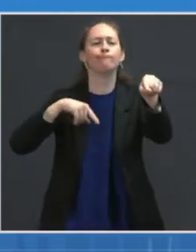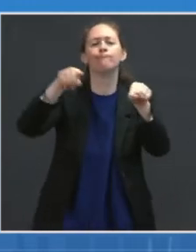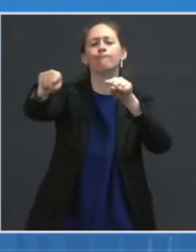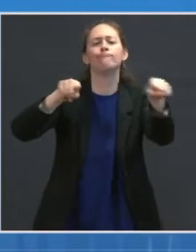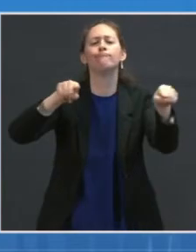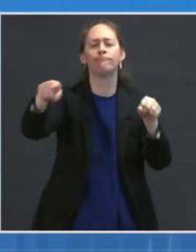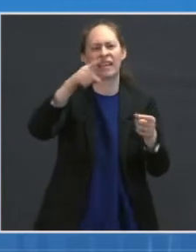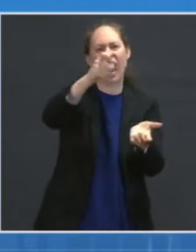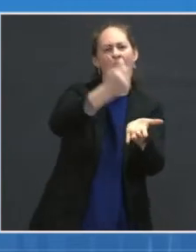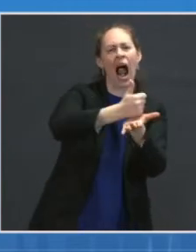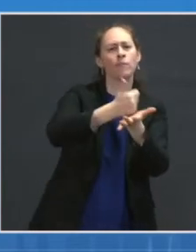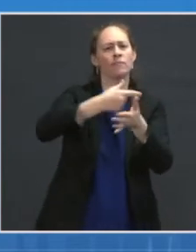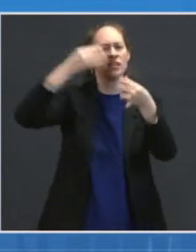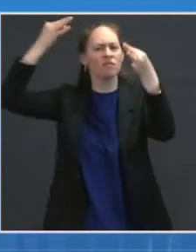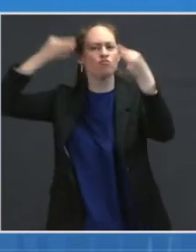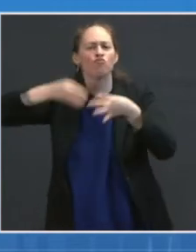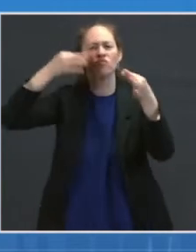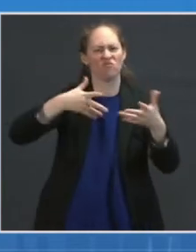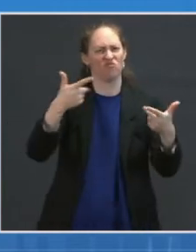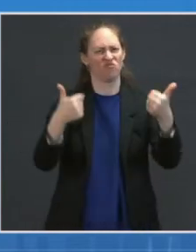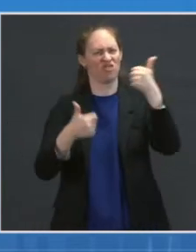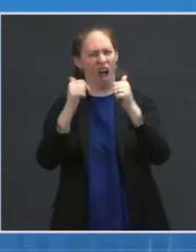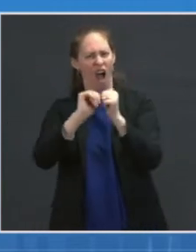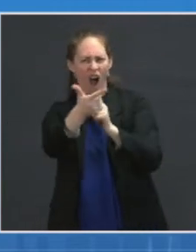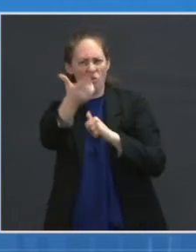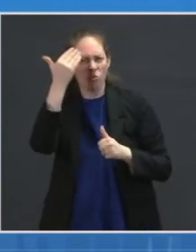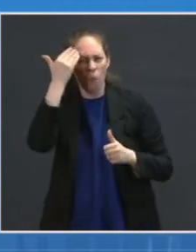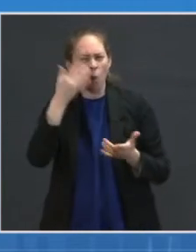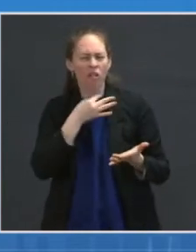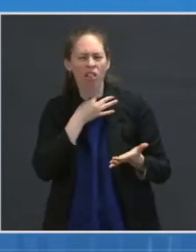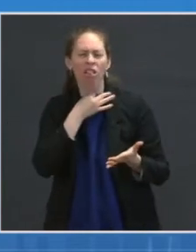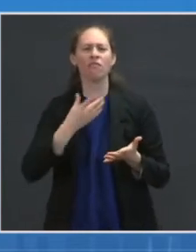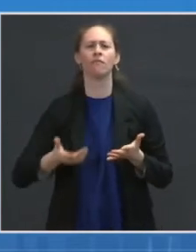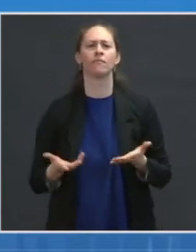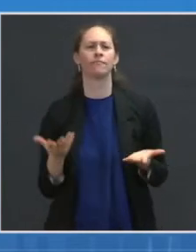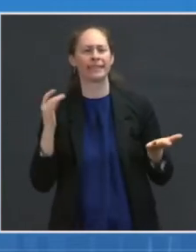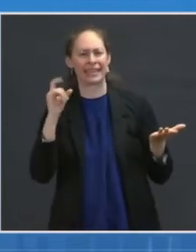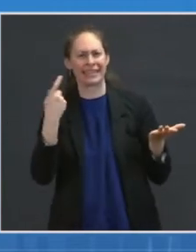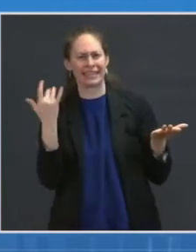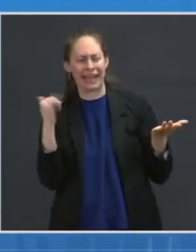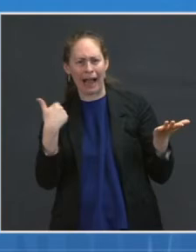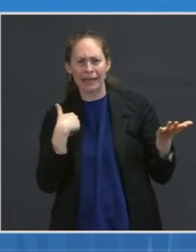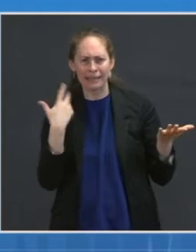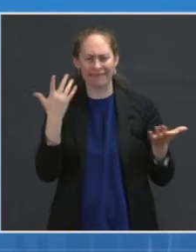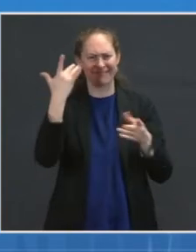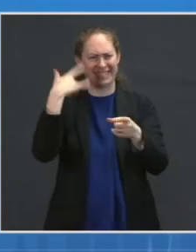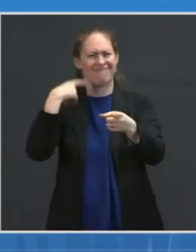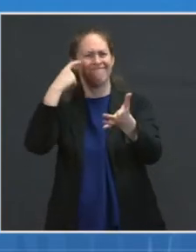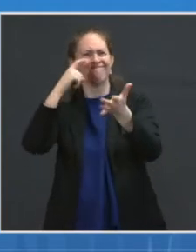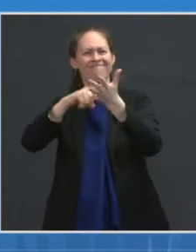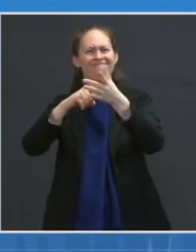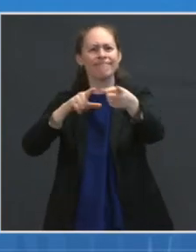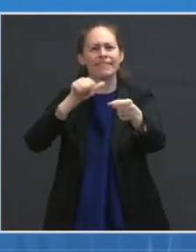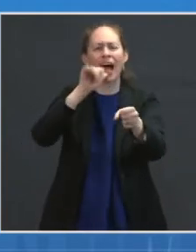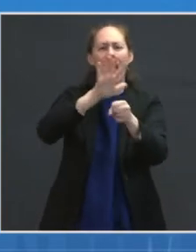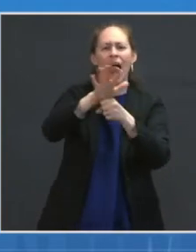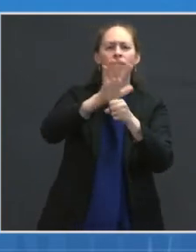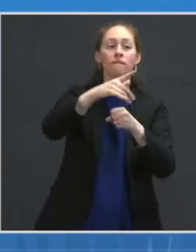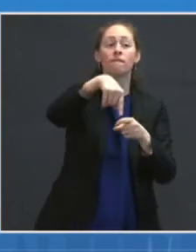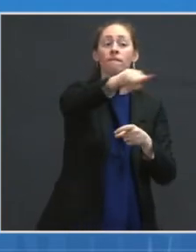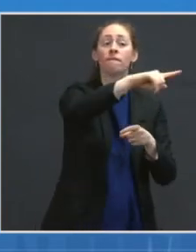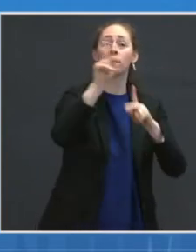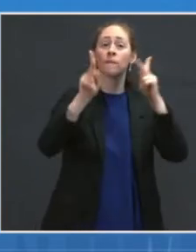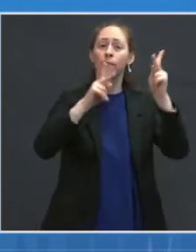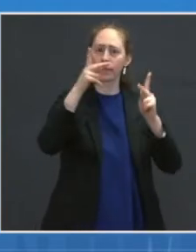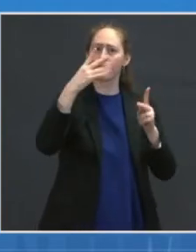we see that, you know, the progress, you know, you're not hitting enough of the underserved communities, so we think we want to do a site here. And